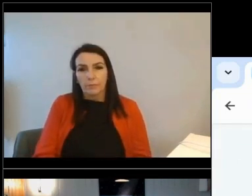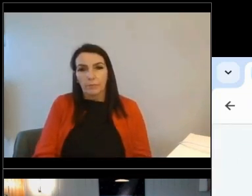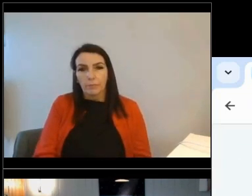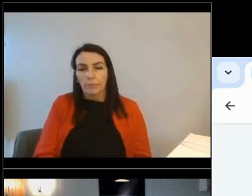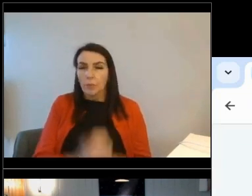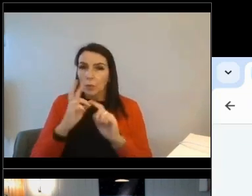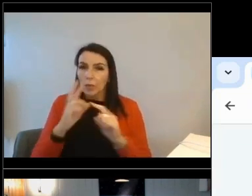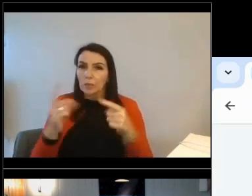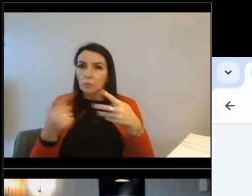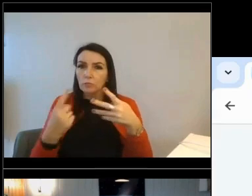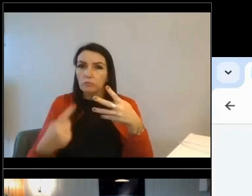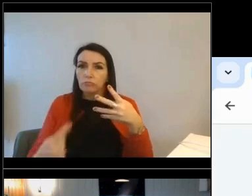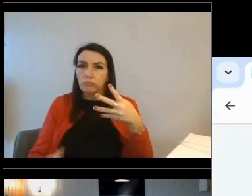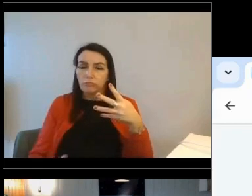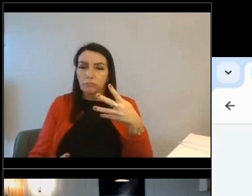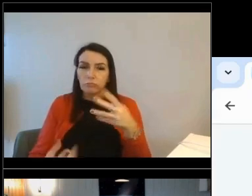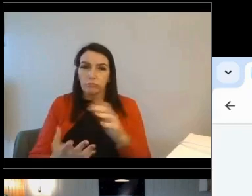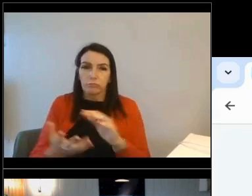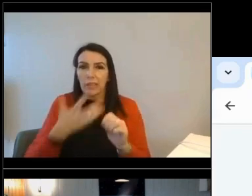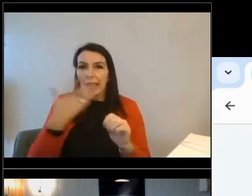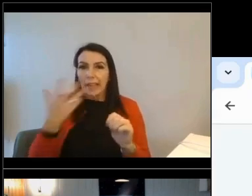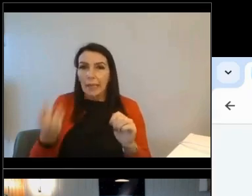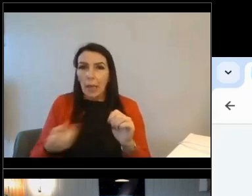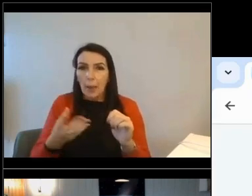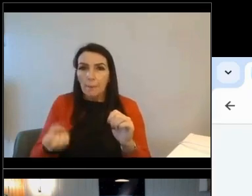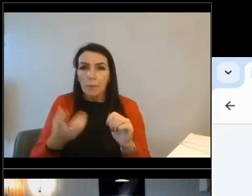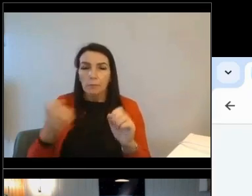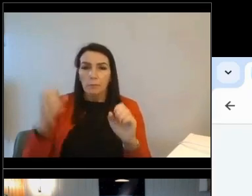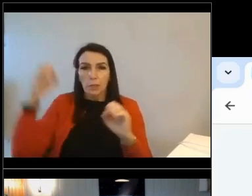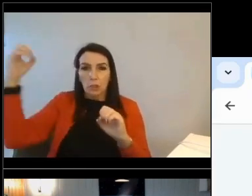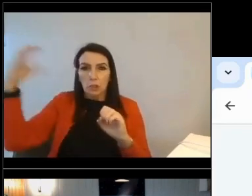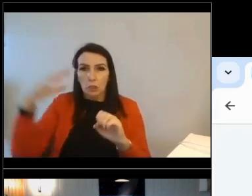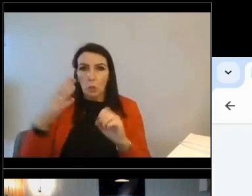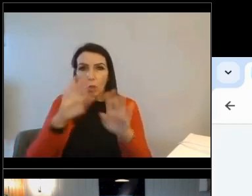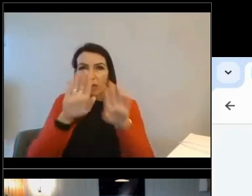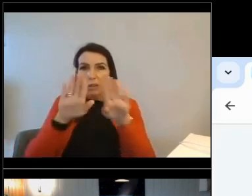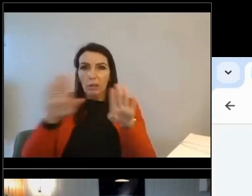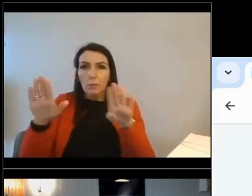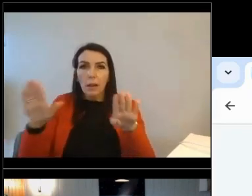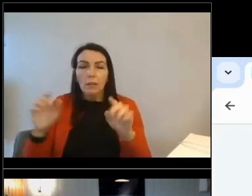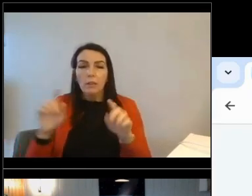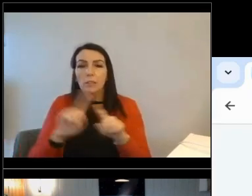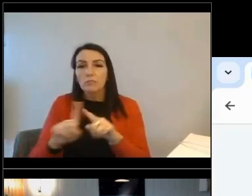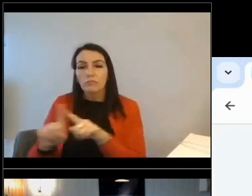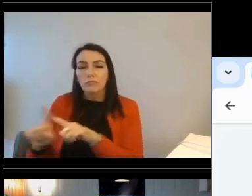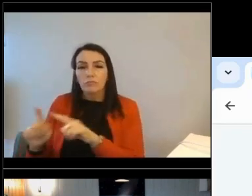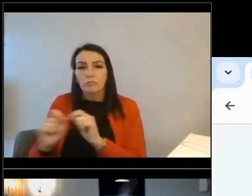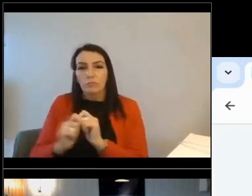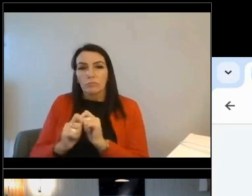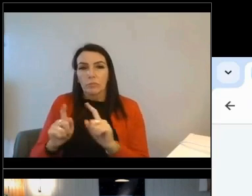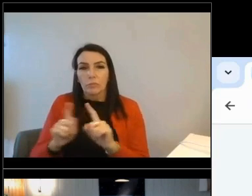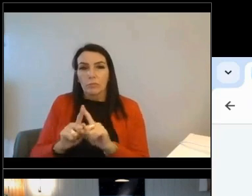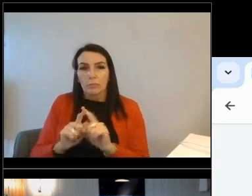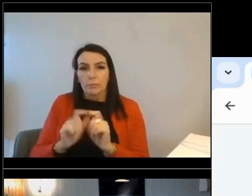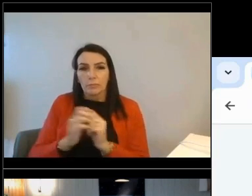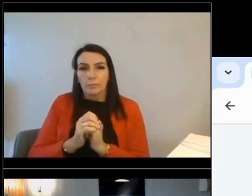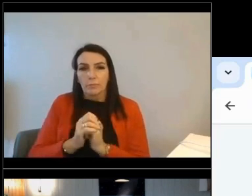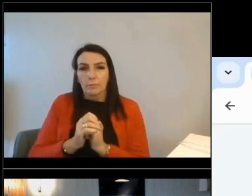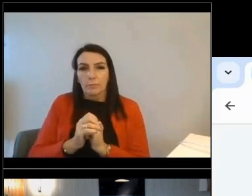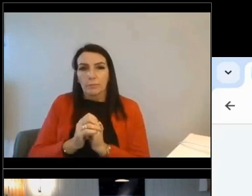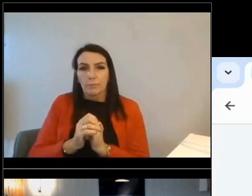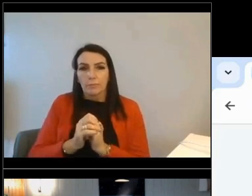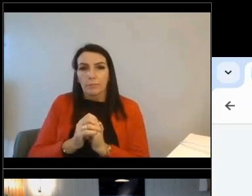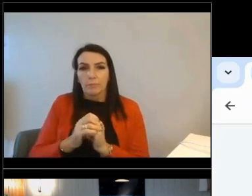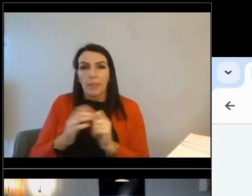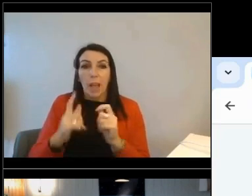actual seat pump scenario. You've got solar scenario here, but you've also got things like achieved EPC fan C. So